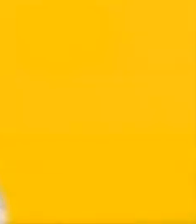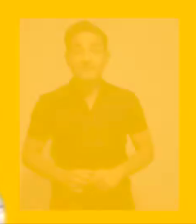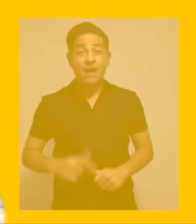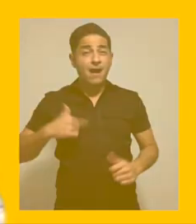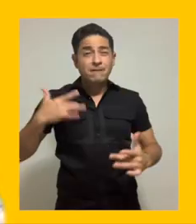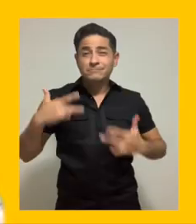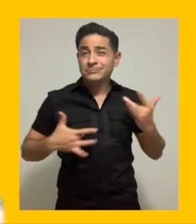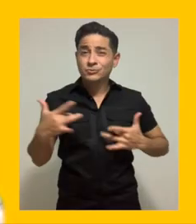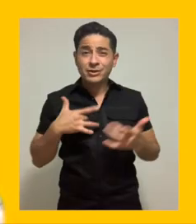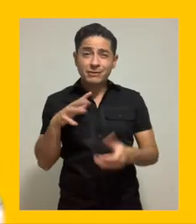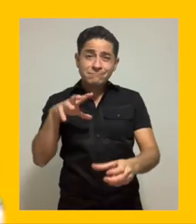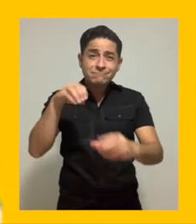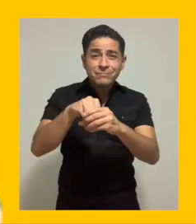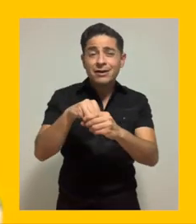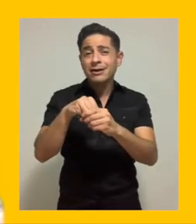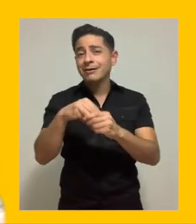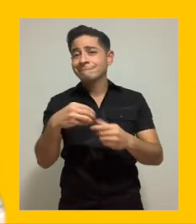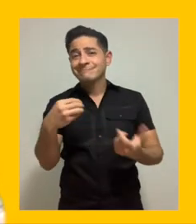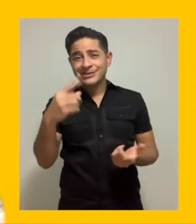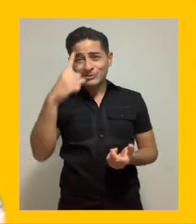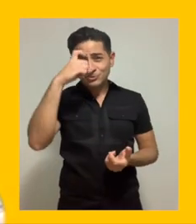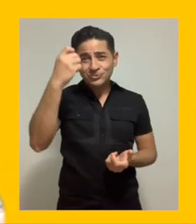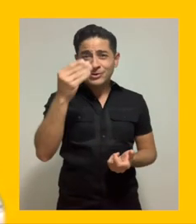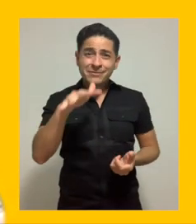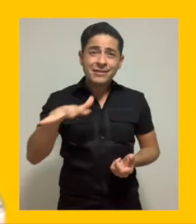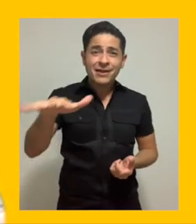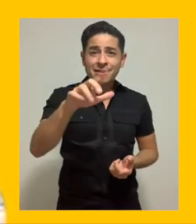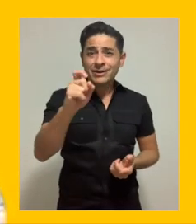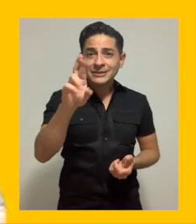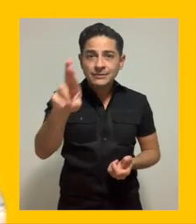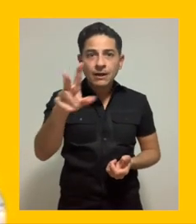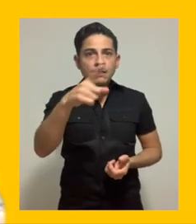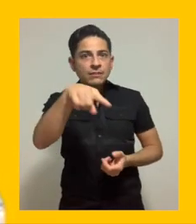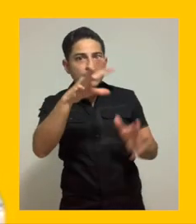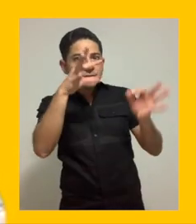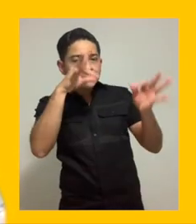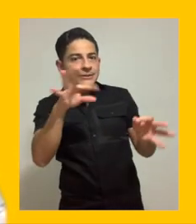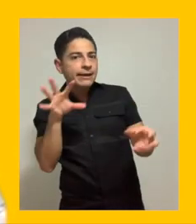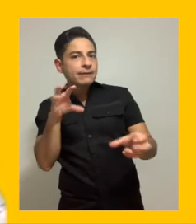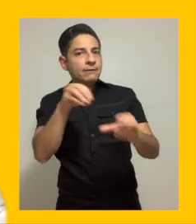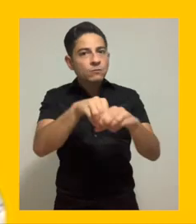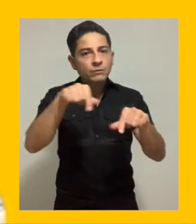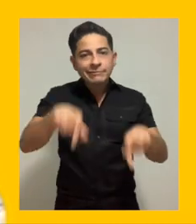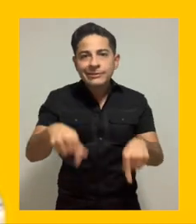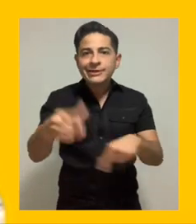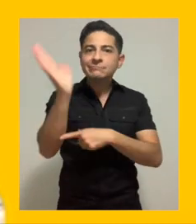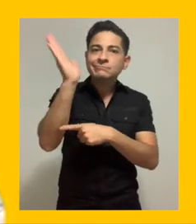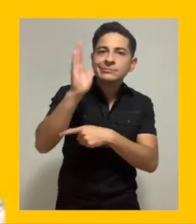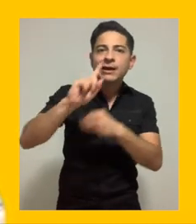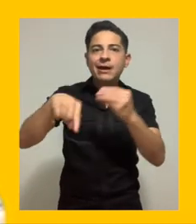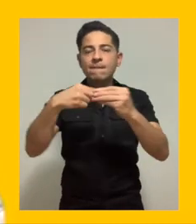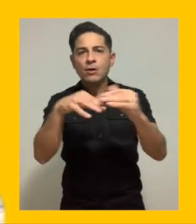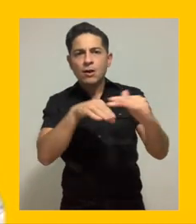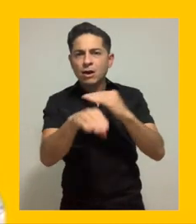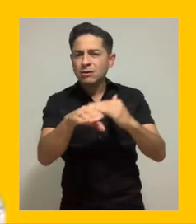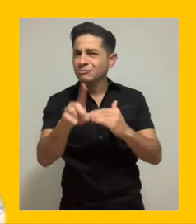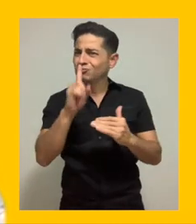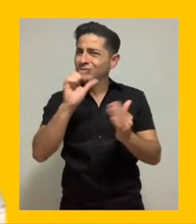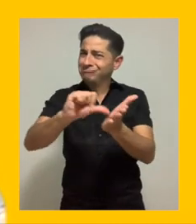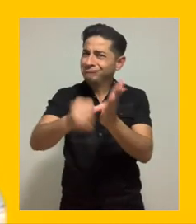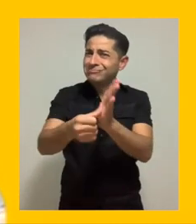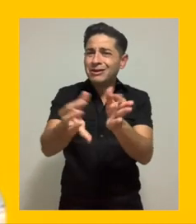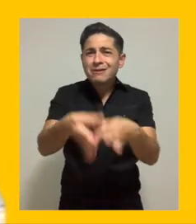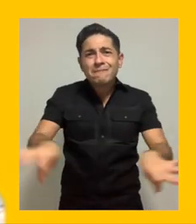I'm so excited to be a part of Dreamland XR and that they have decided to include accessibility as part of the event.